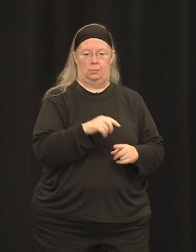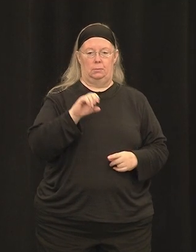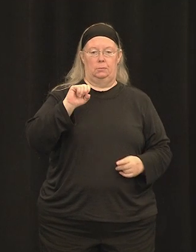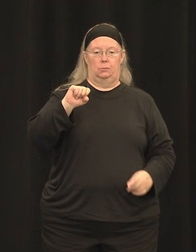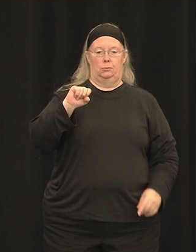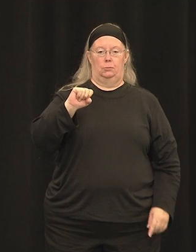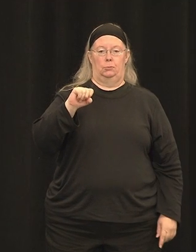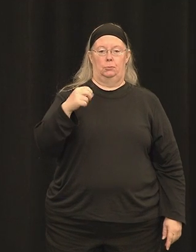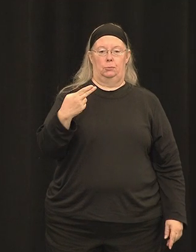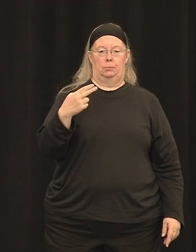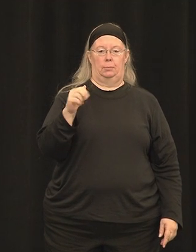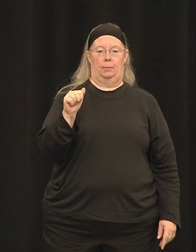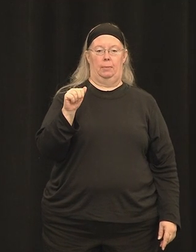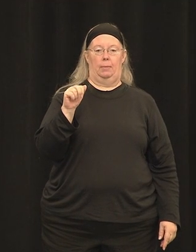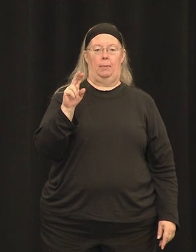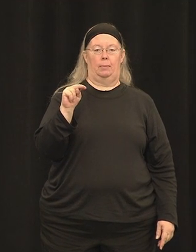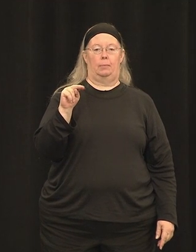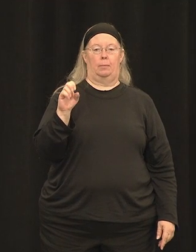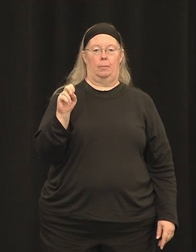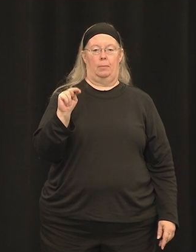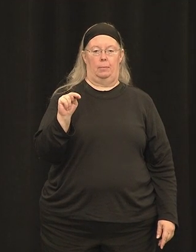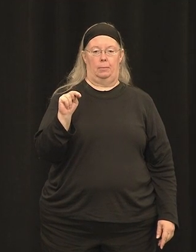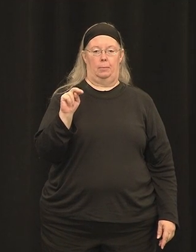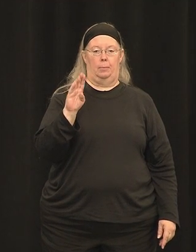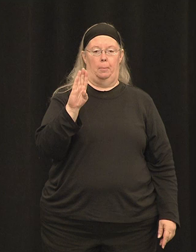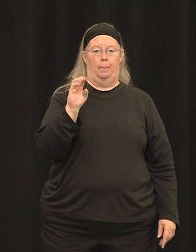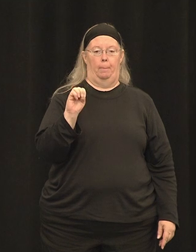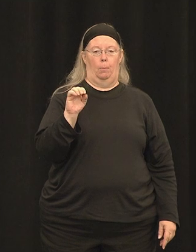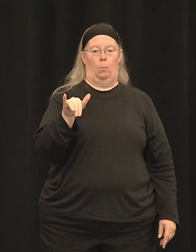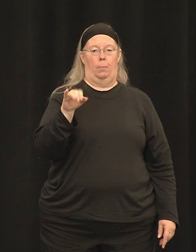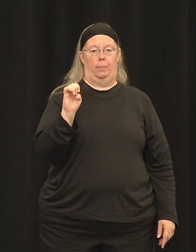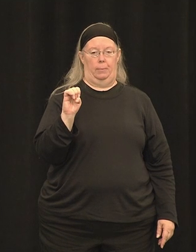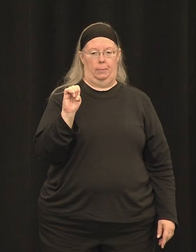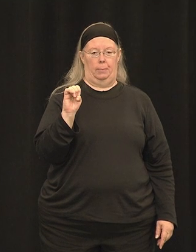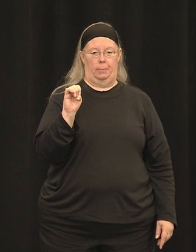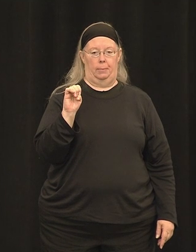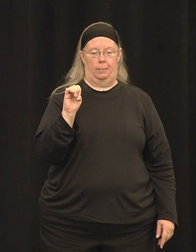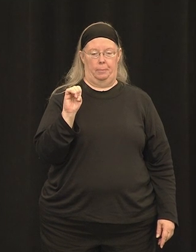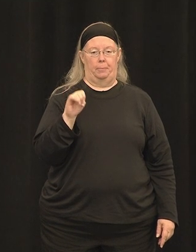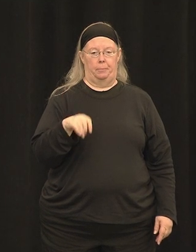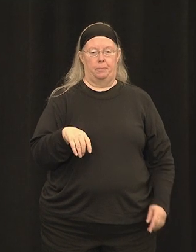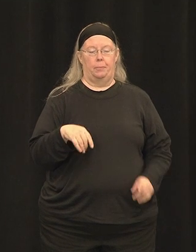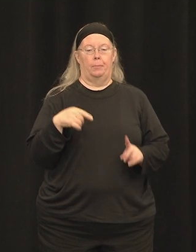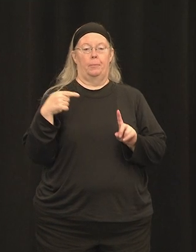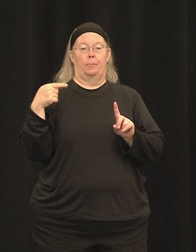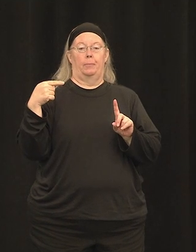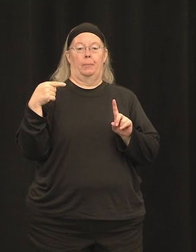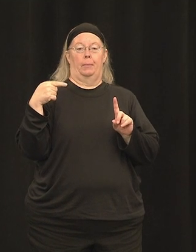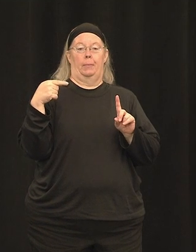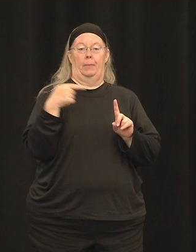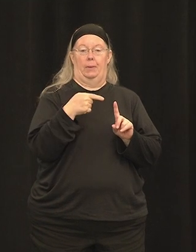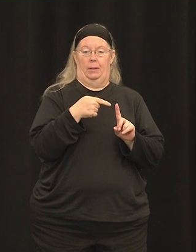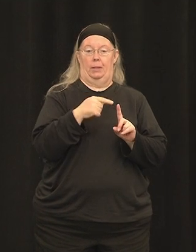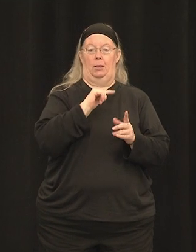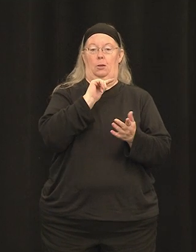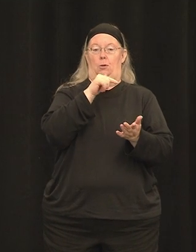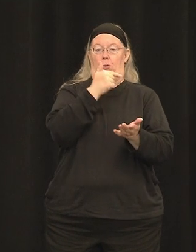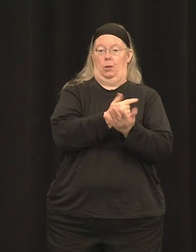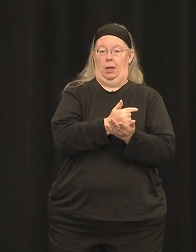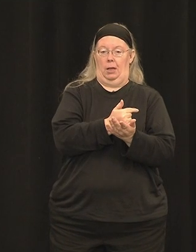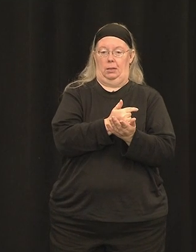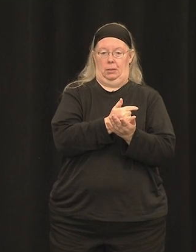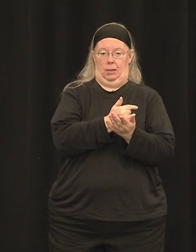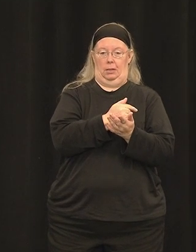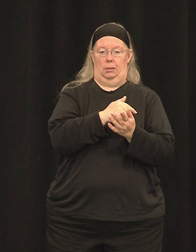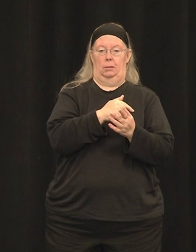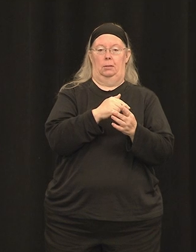Shannon Boy graduated with a PhD in neuroscience